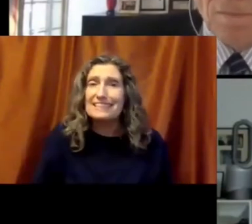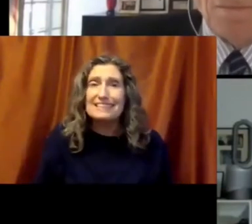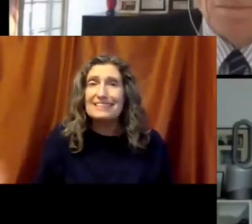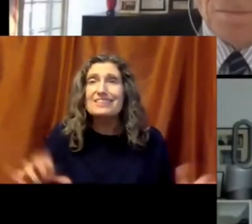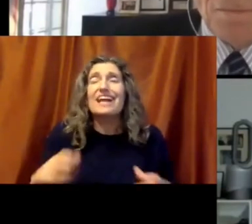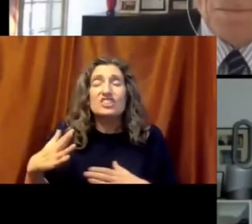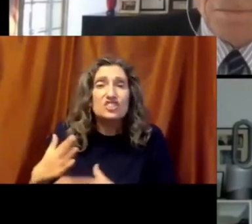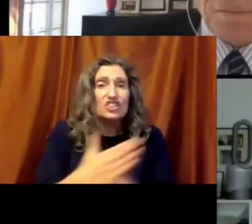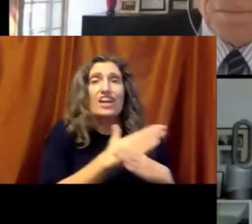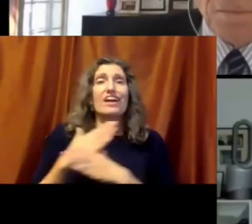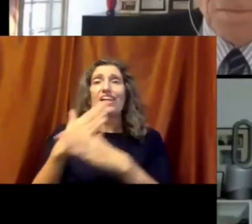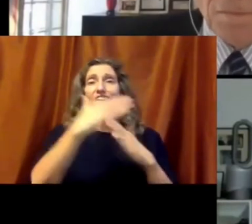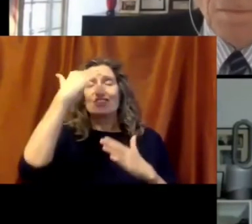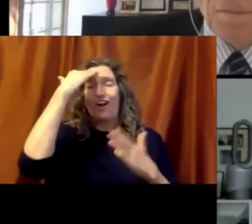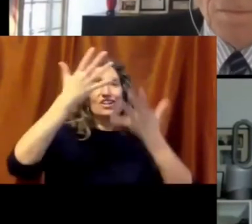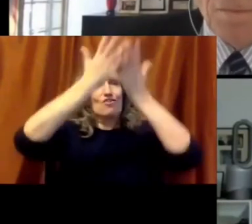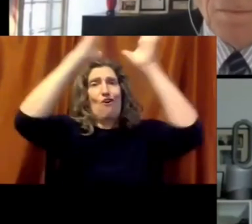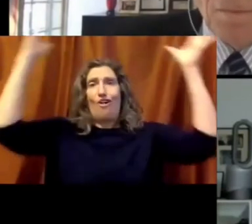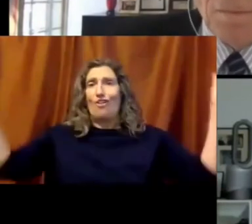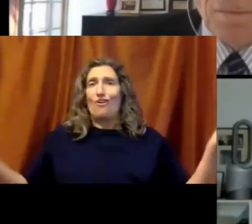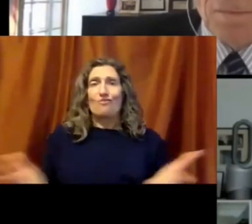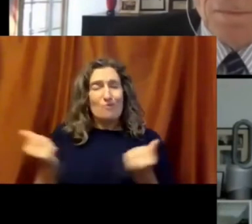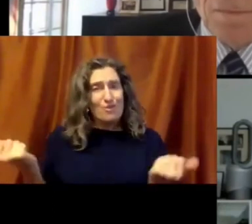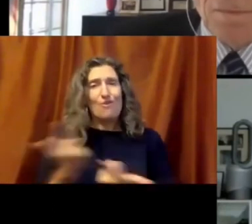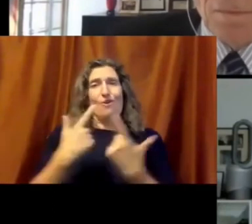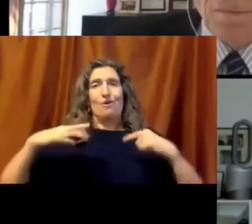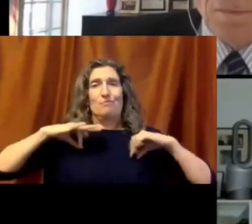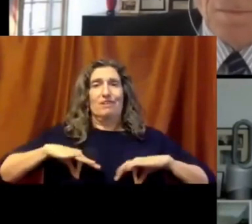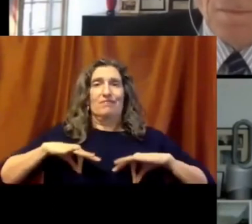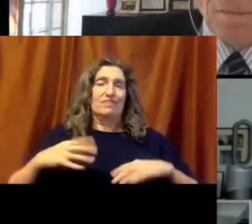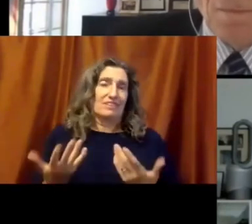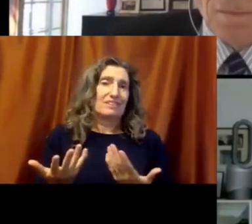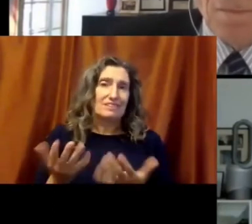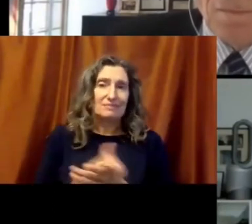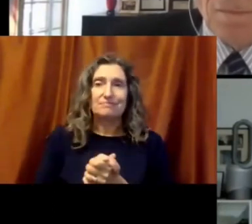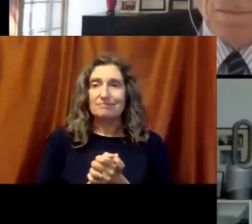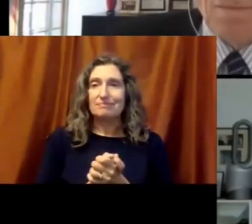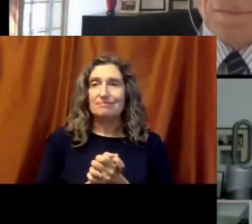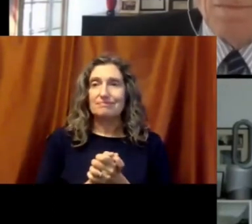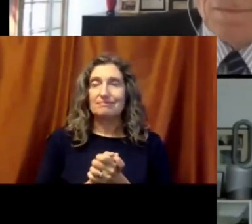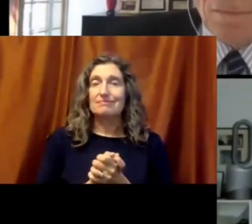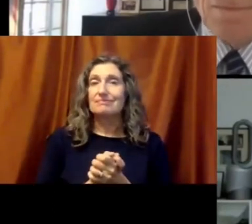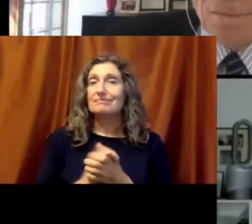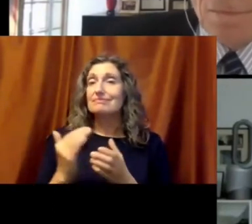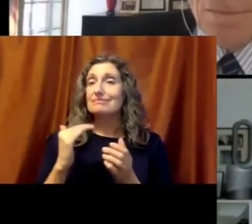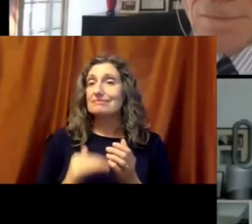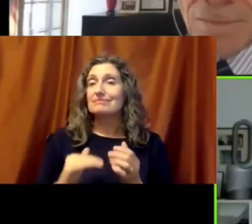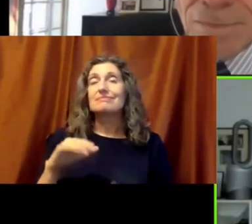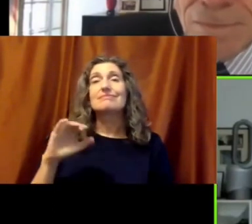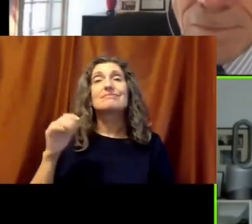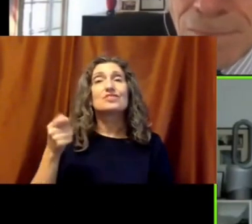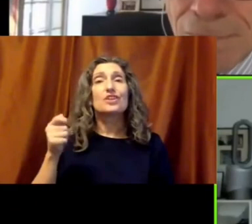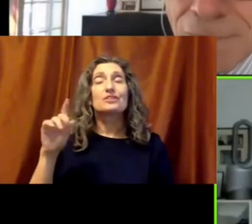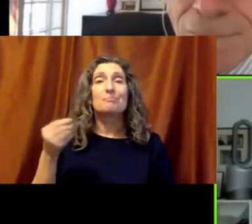knowledge widely and we can all benefit by helping each other to learn and to gain the skills we need to be successful. And